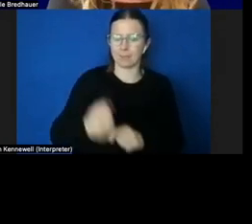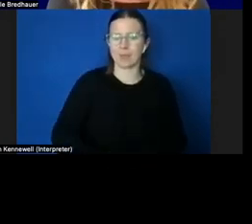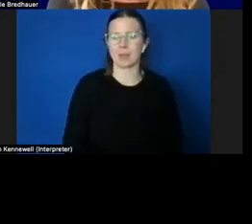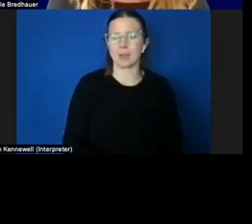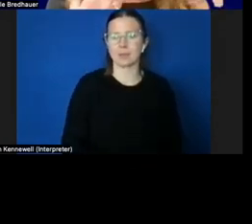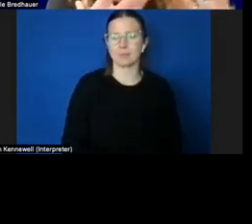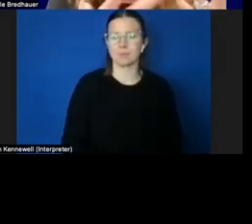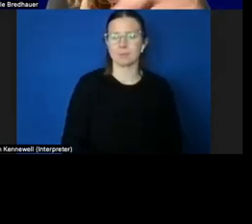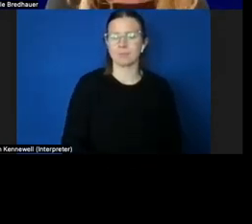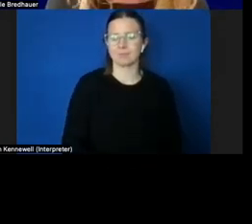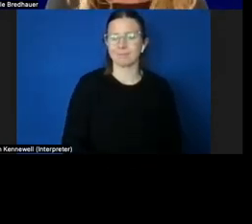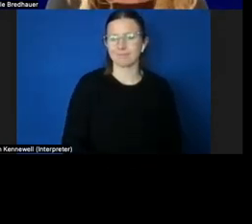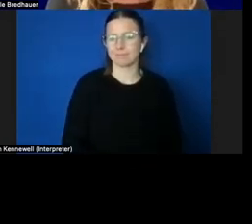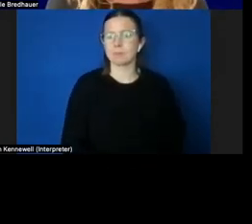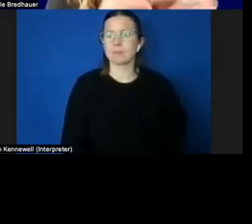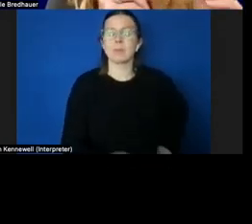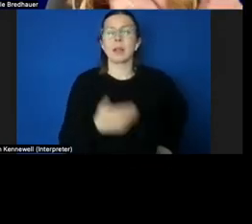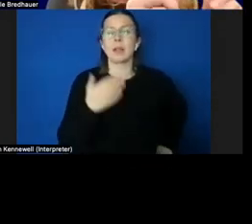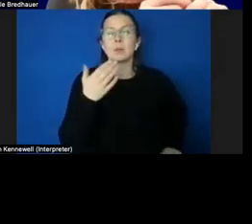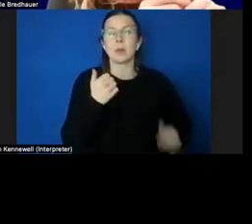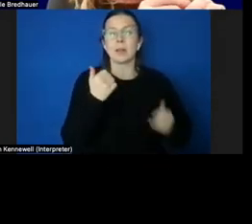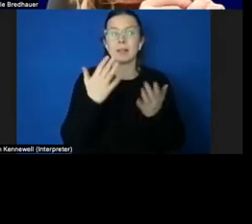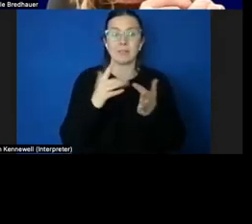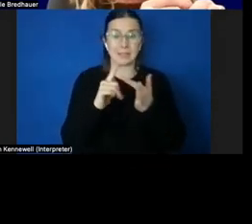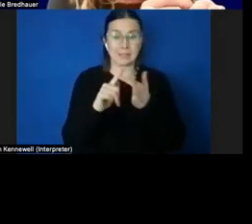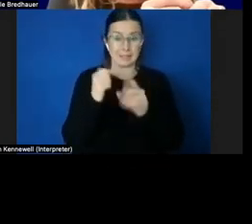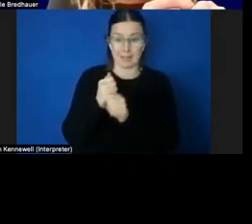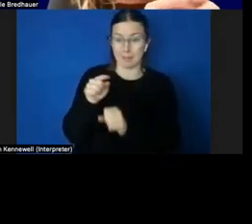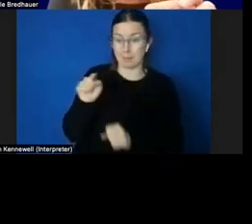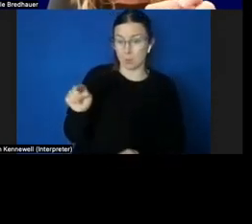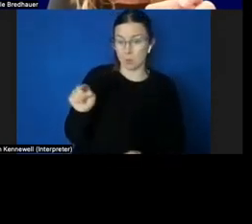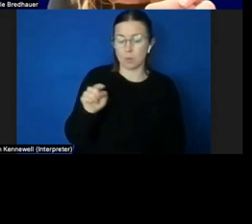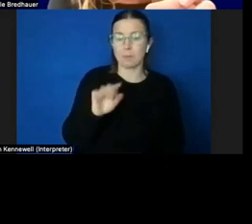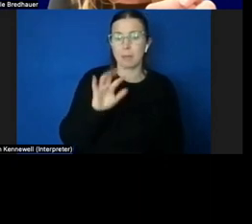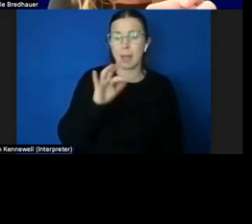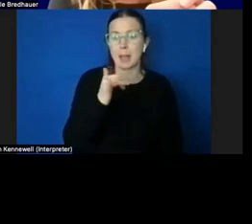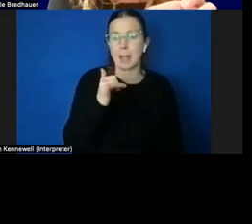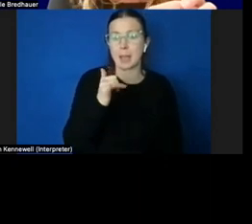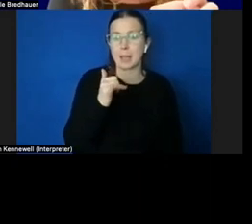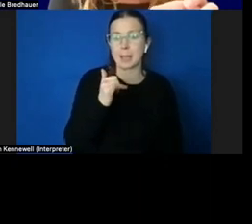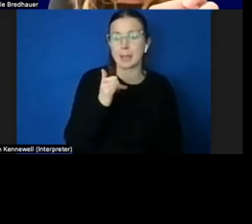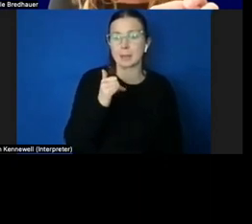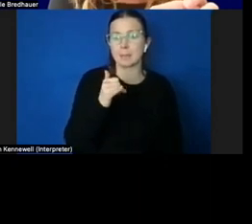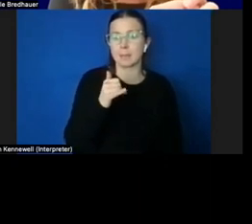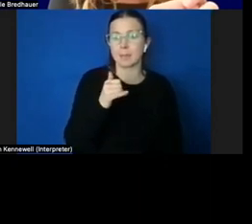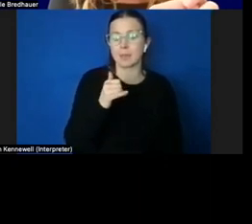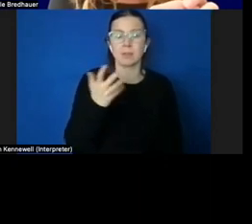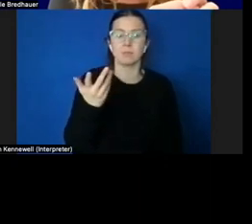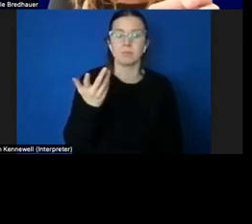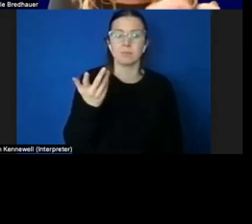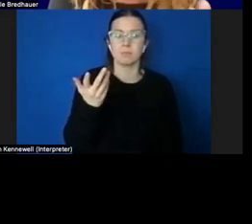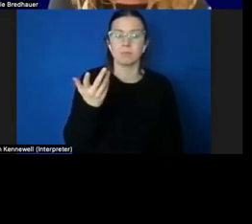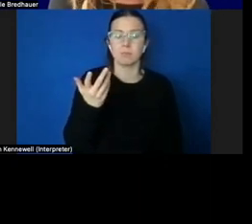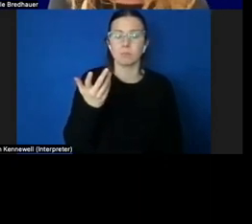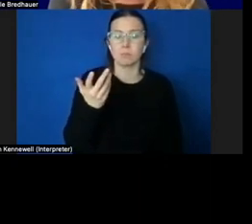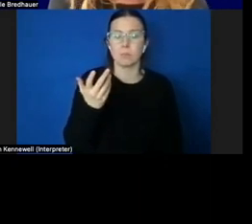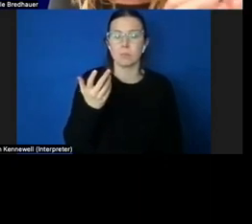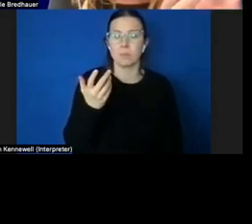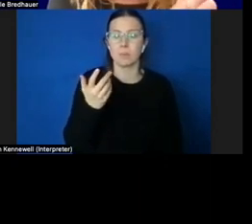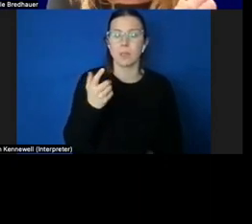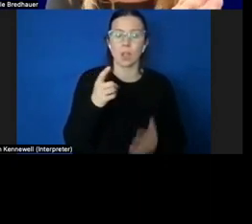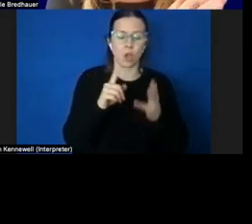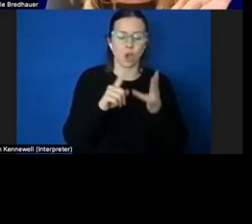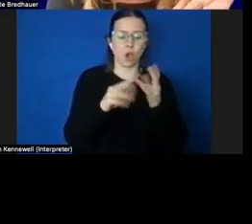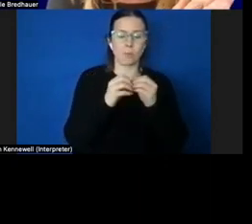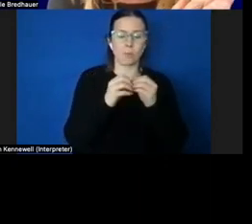An example of that particularly might be the achievement of object permanence,